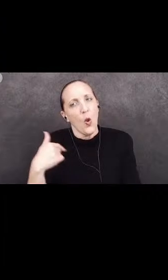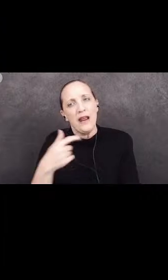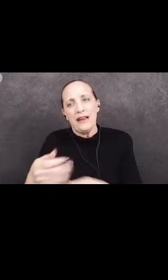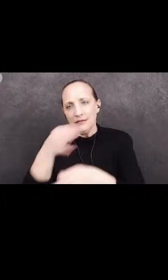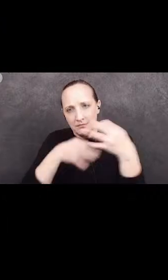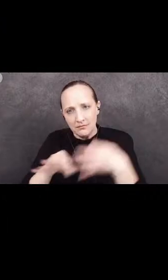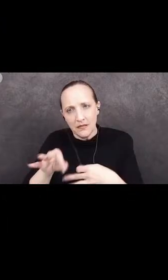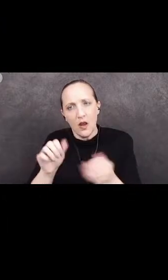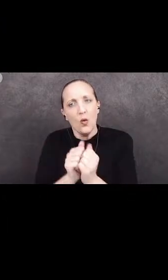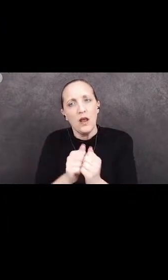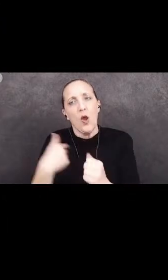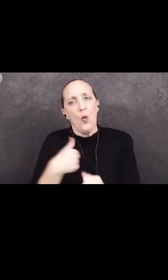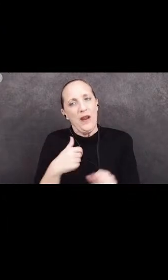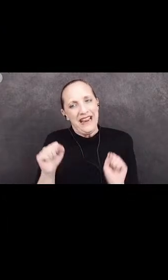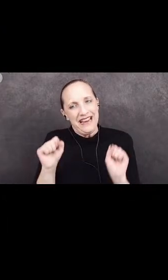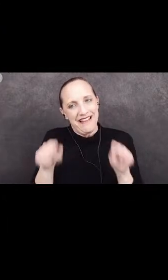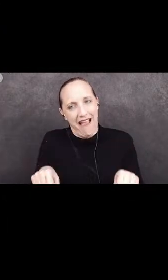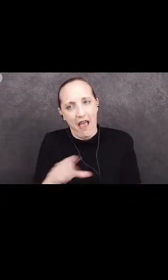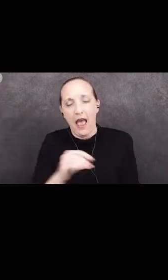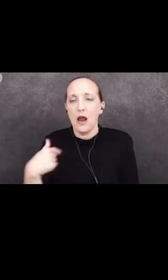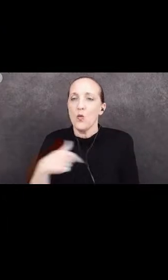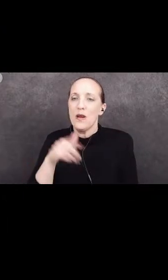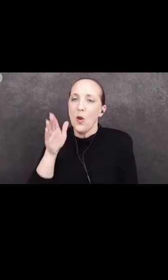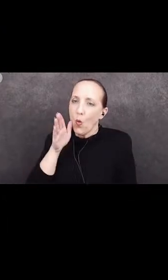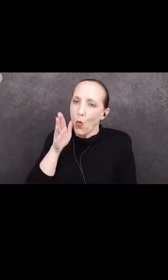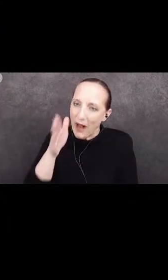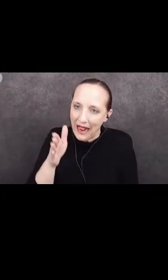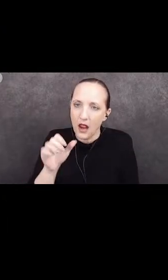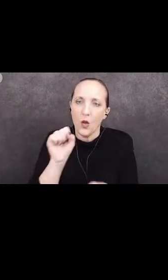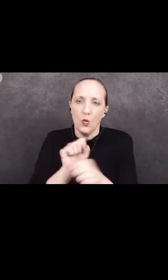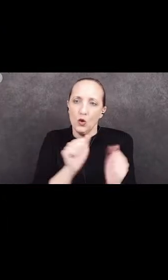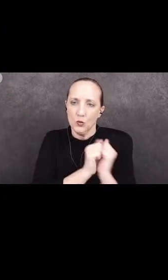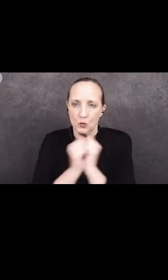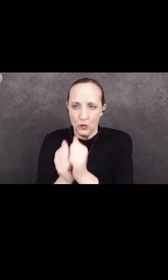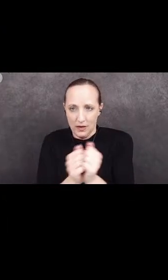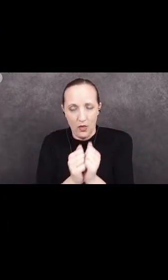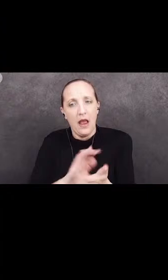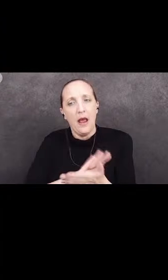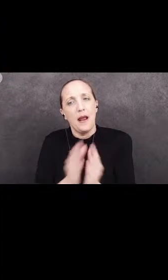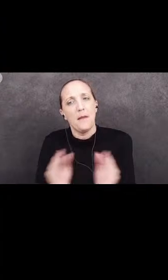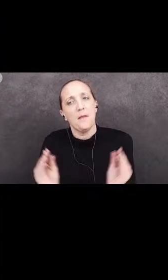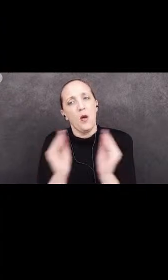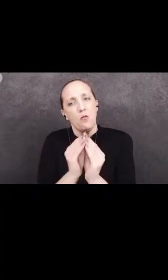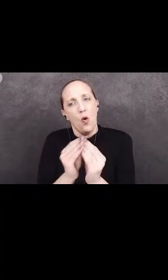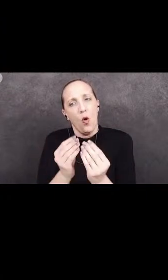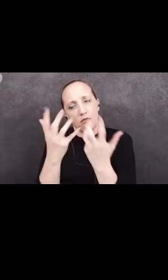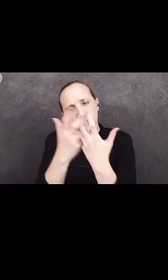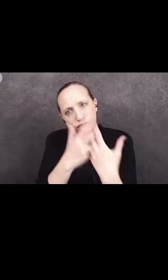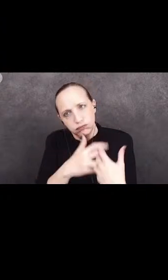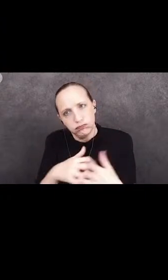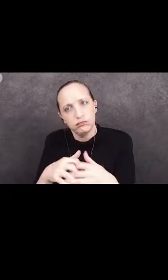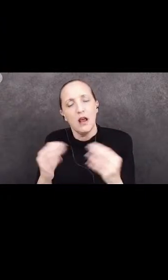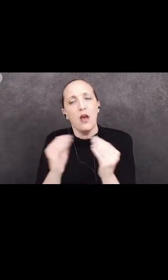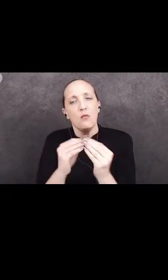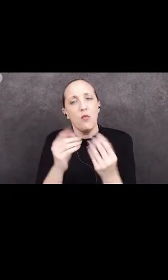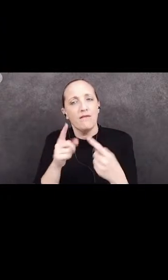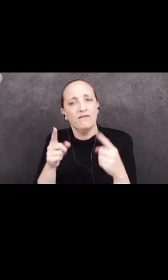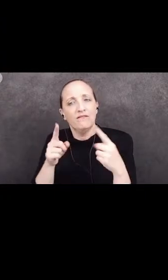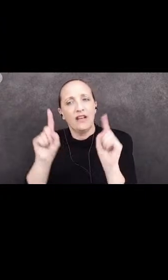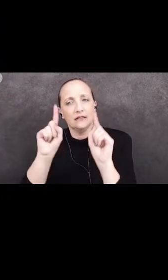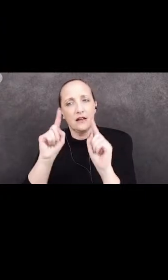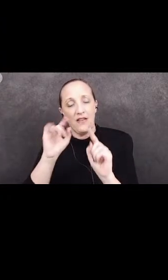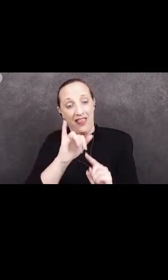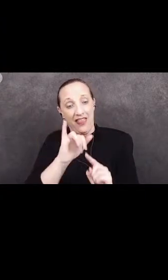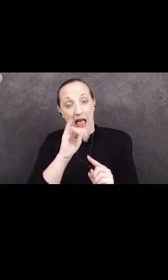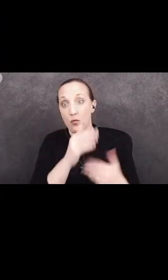and will work together to become more cohesive and effective and make this process that is